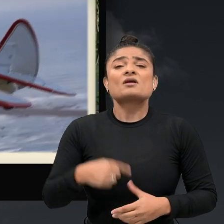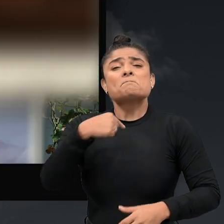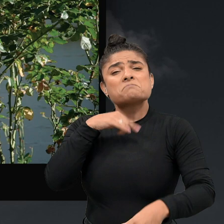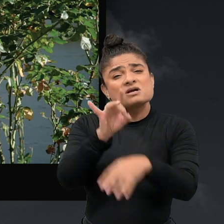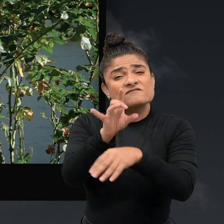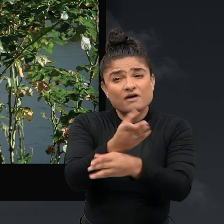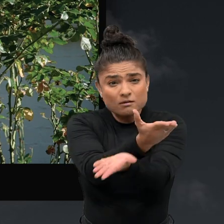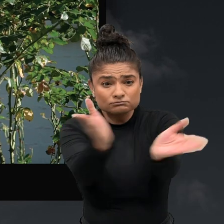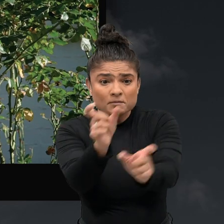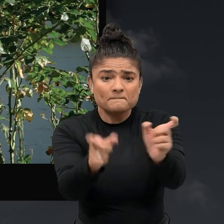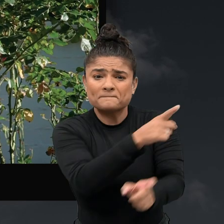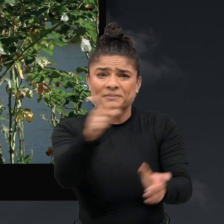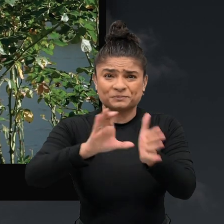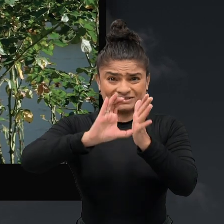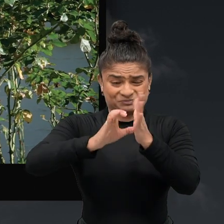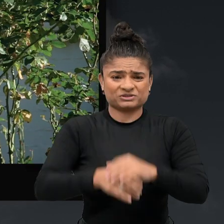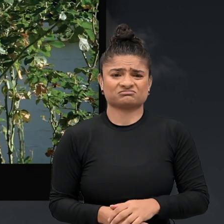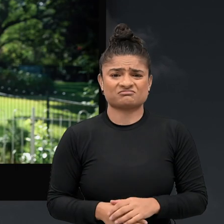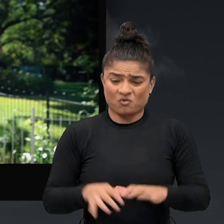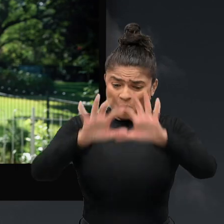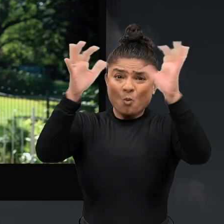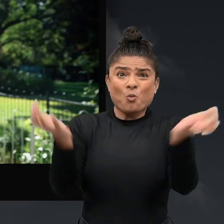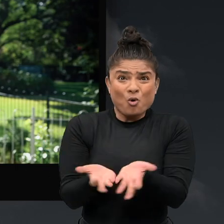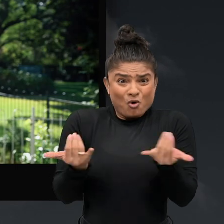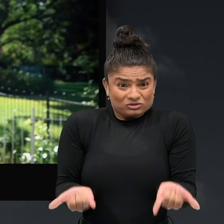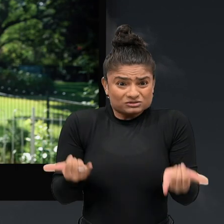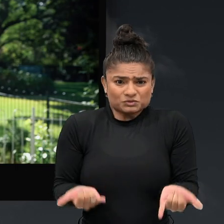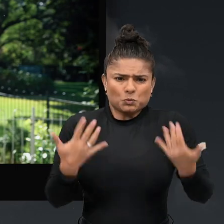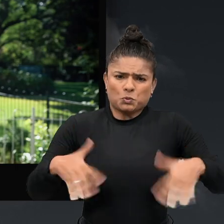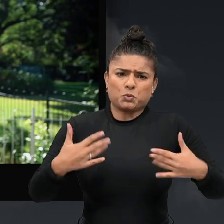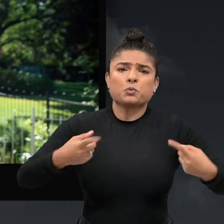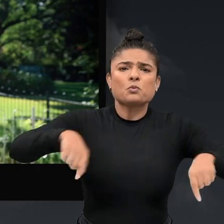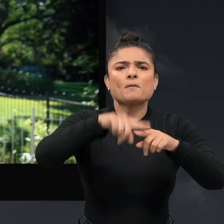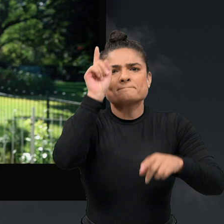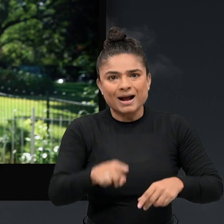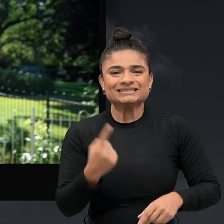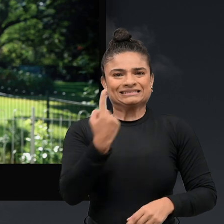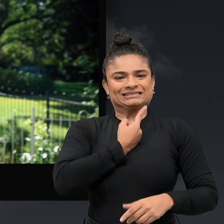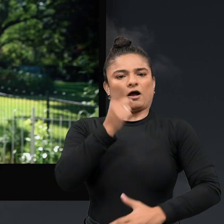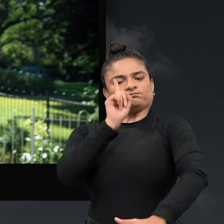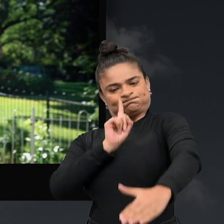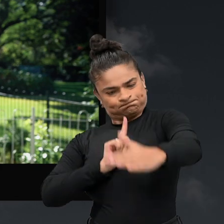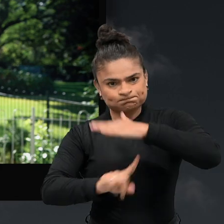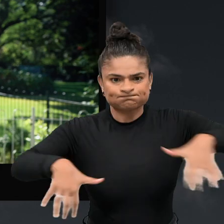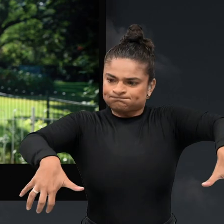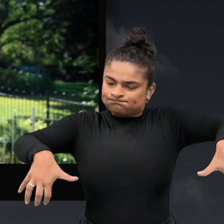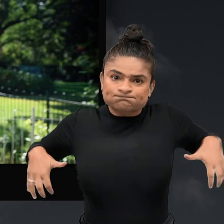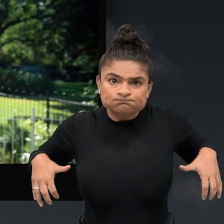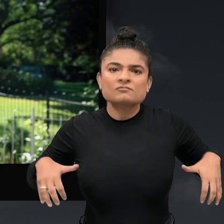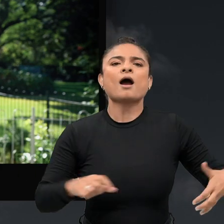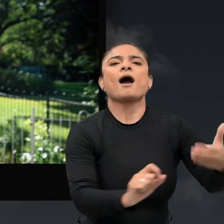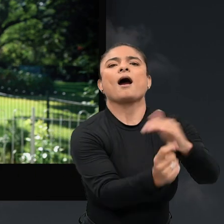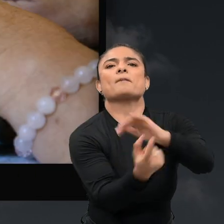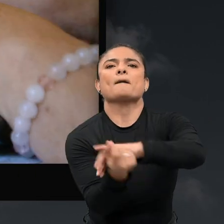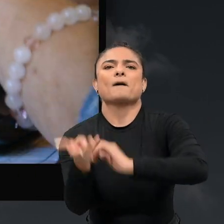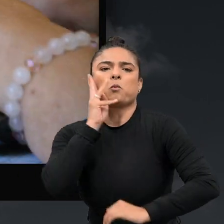My advice for persons with disabilities in today's world is you have to get out there and and make